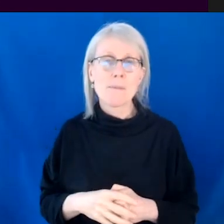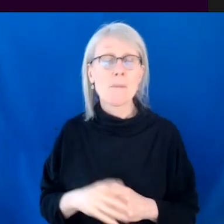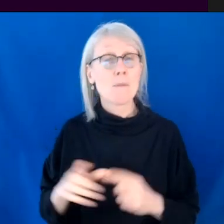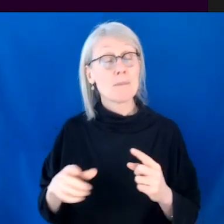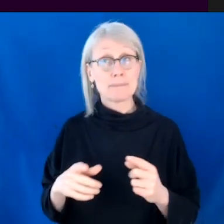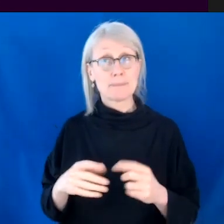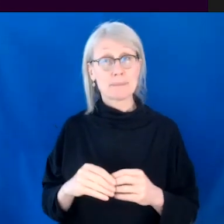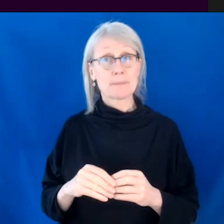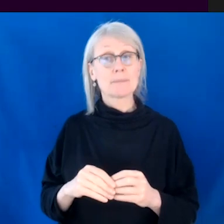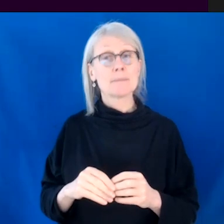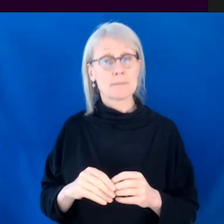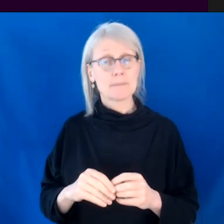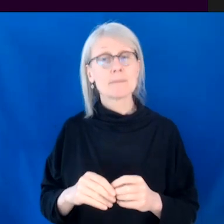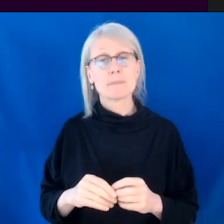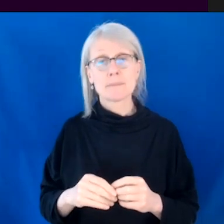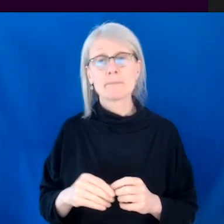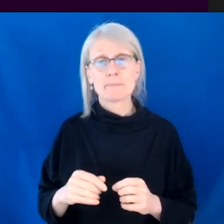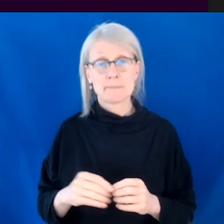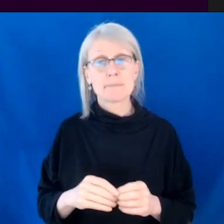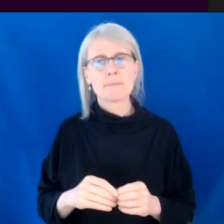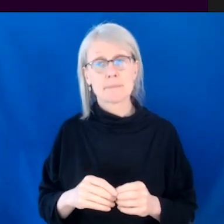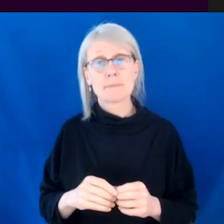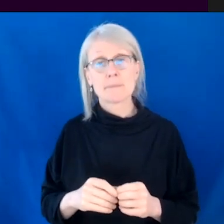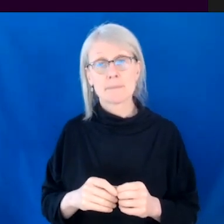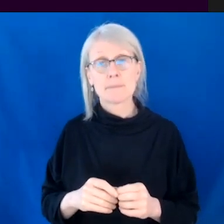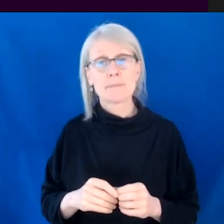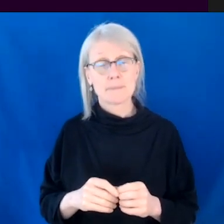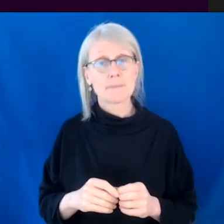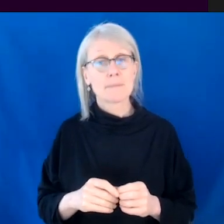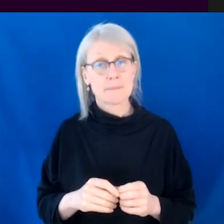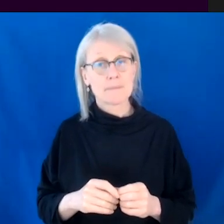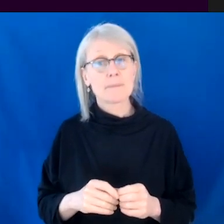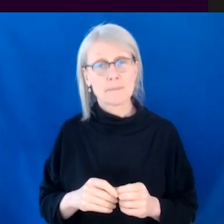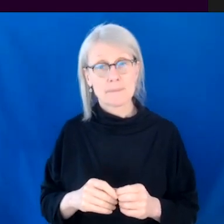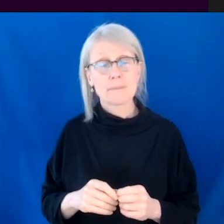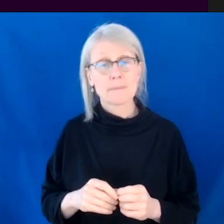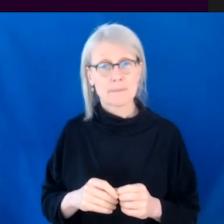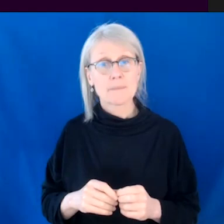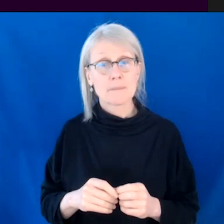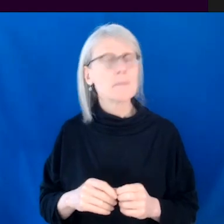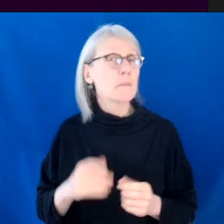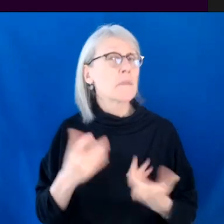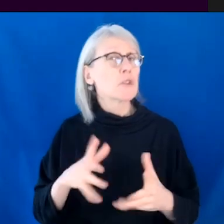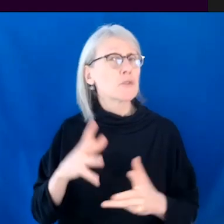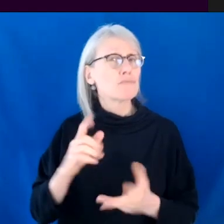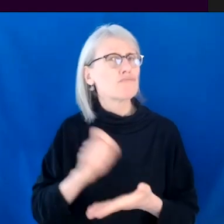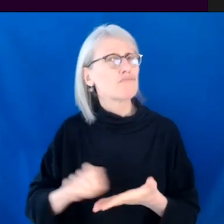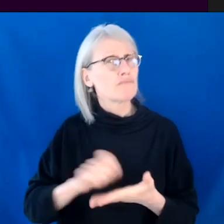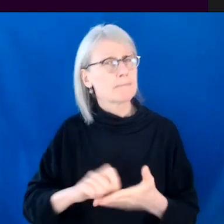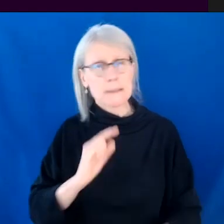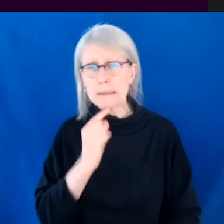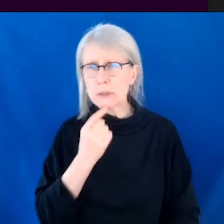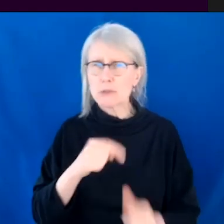so, and I, I feel like, you know, I've written things that are definitely darker and more serious,